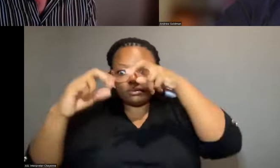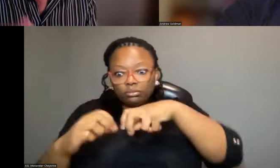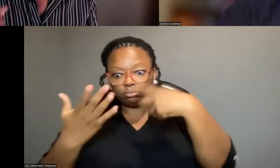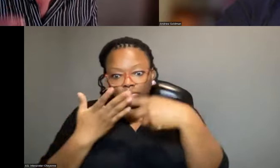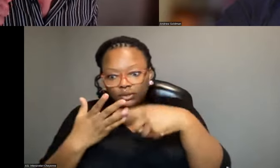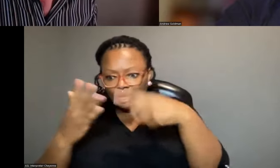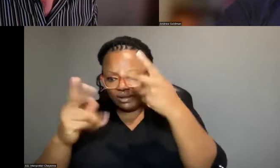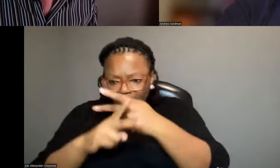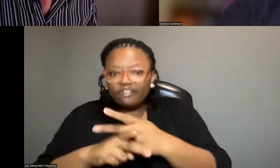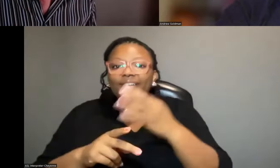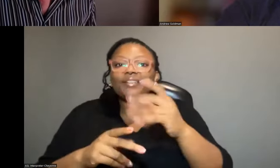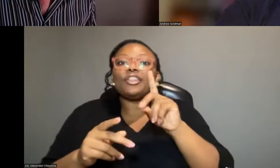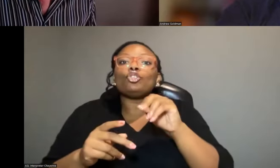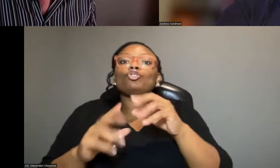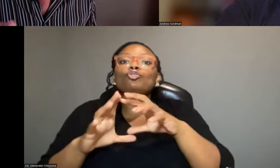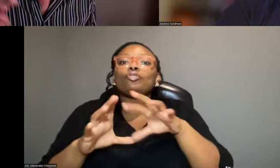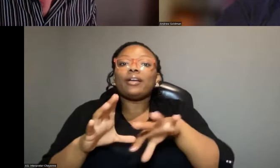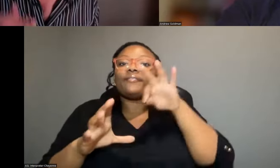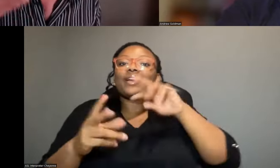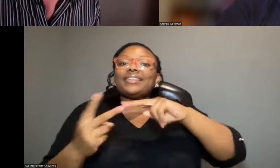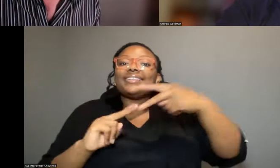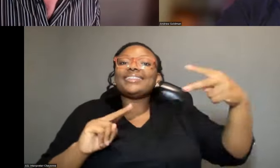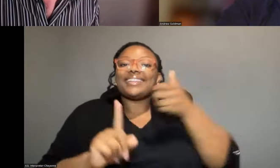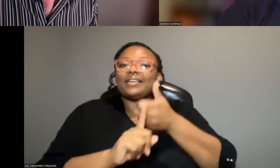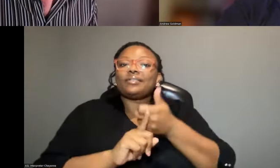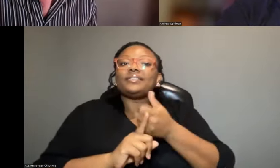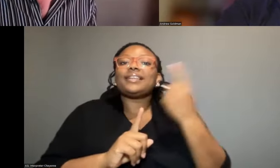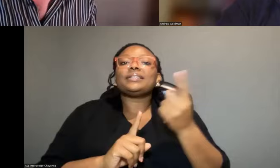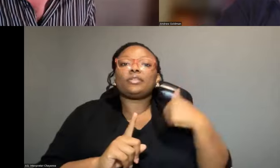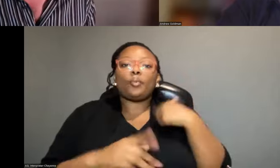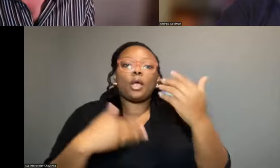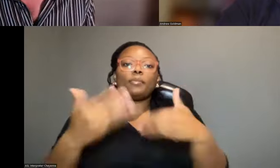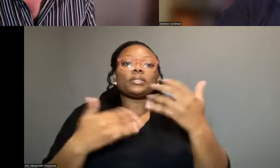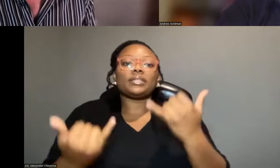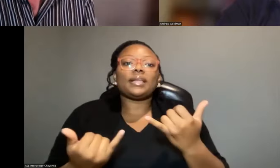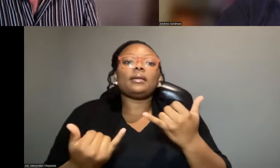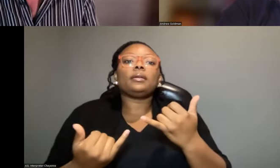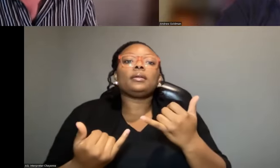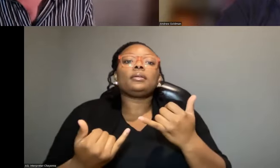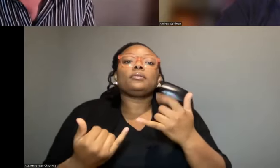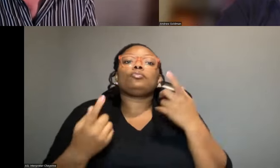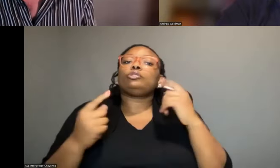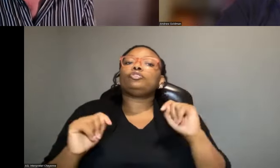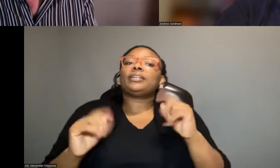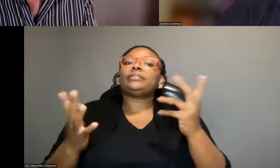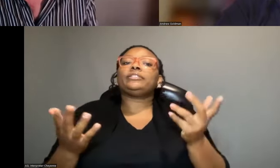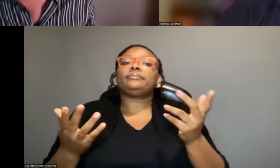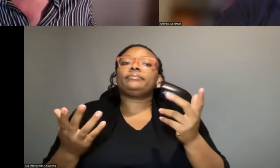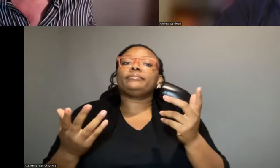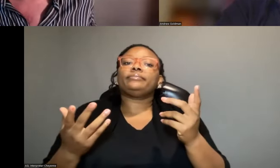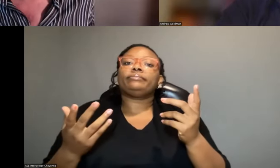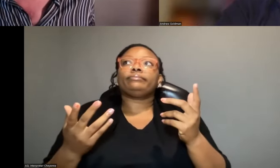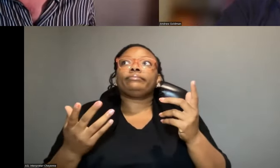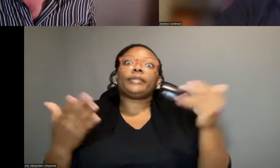they do actually recover the DNA themselves. So that's something that we're processing now. We're trying to sort of, well, I can only say we tried to